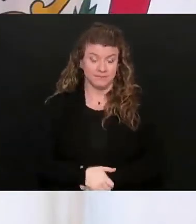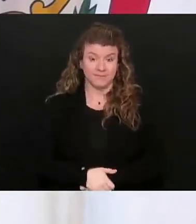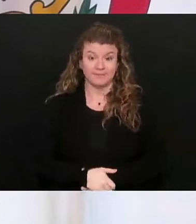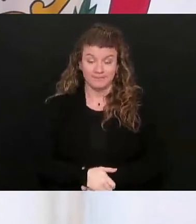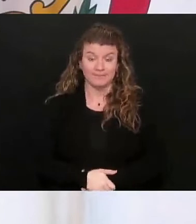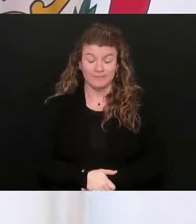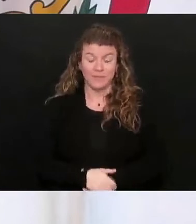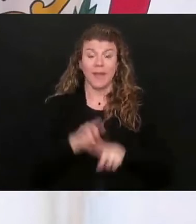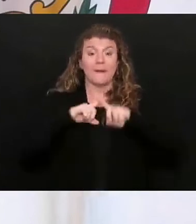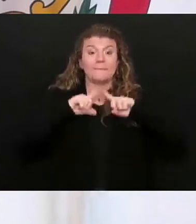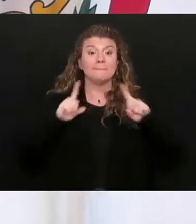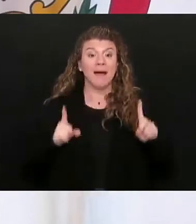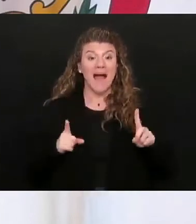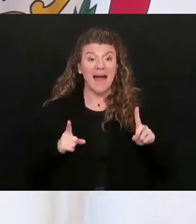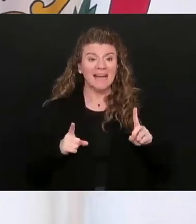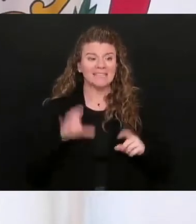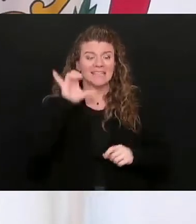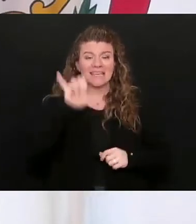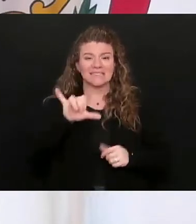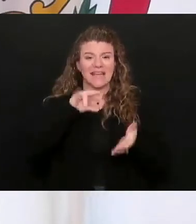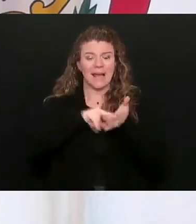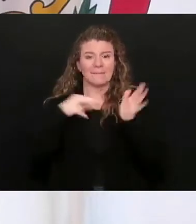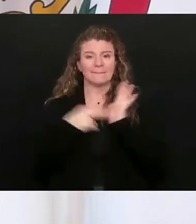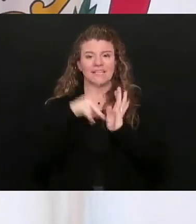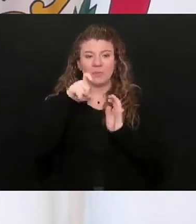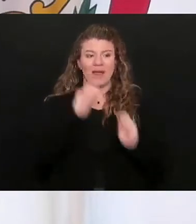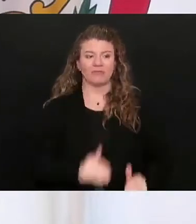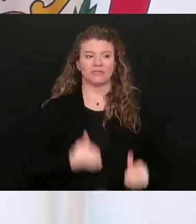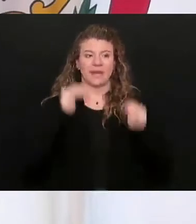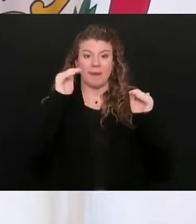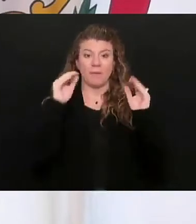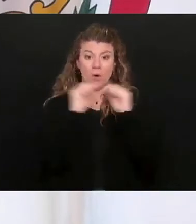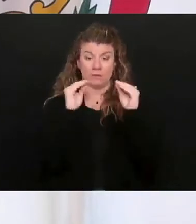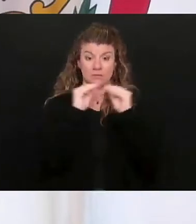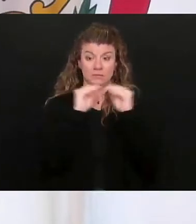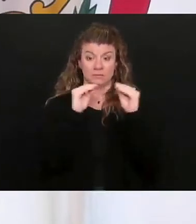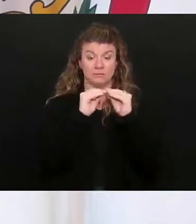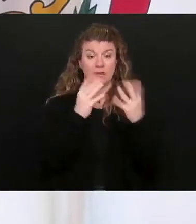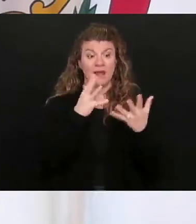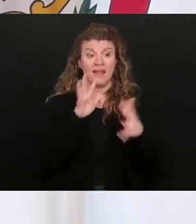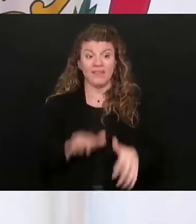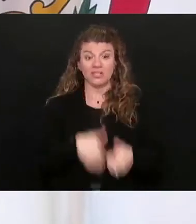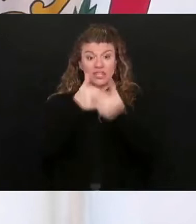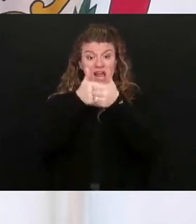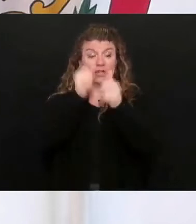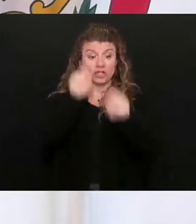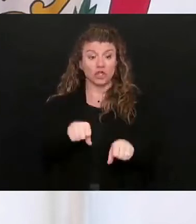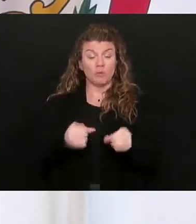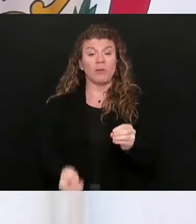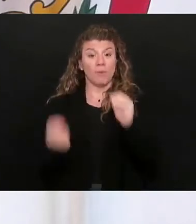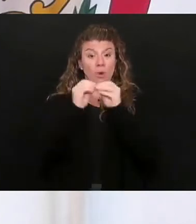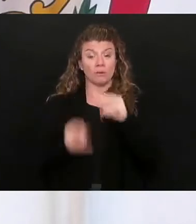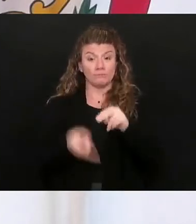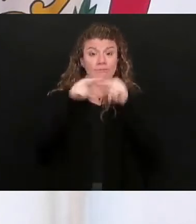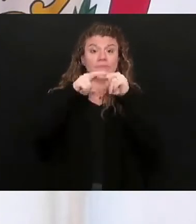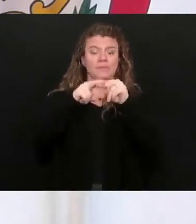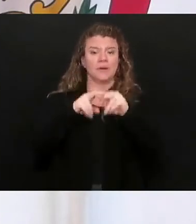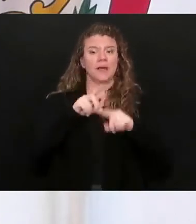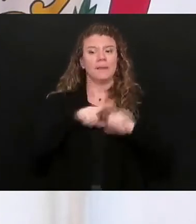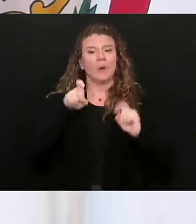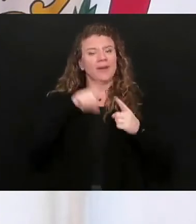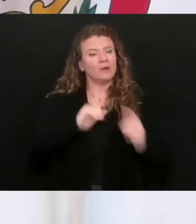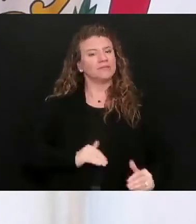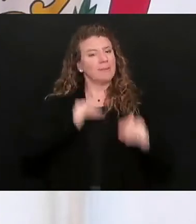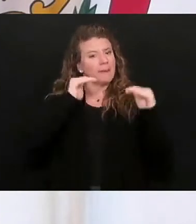Now, but that means that we've just got to step up more, does it not? The challenge may get bigger, but we absolutely step up more.